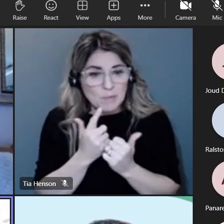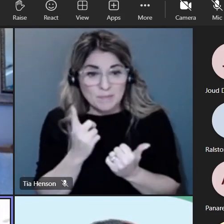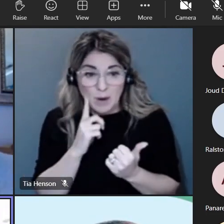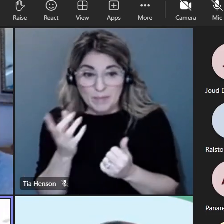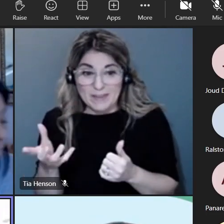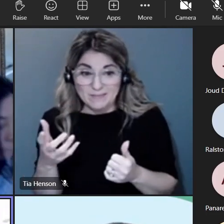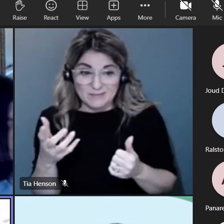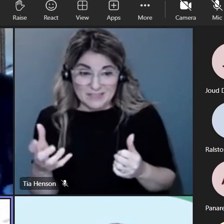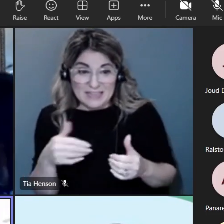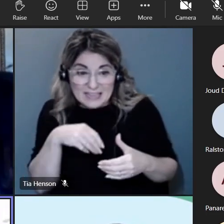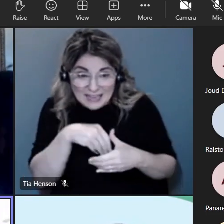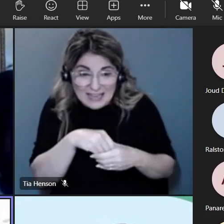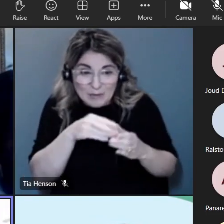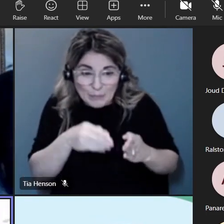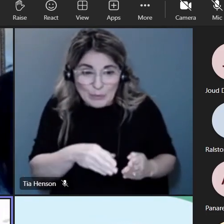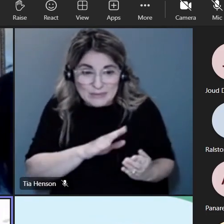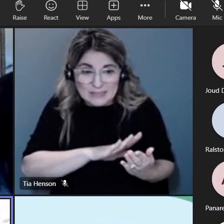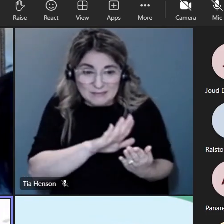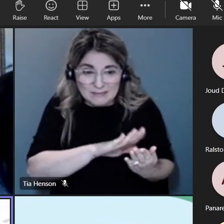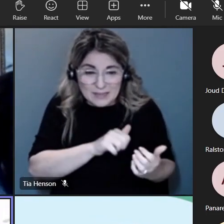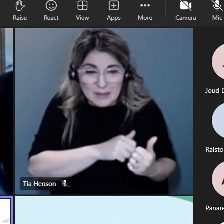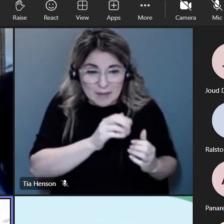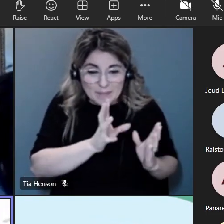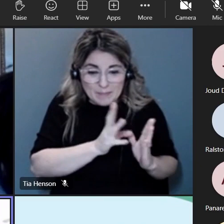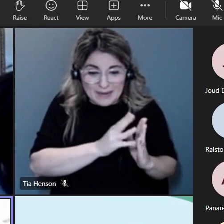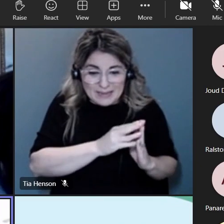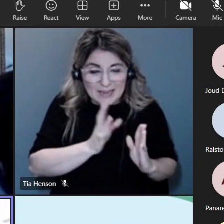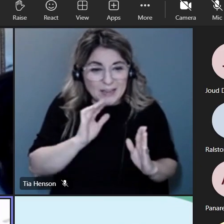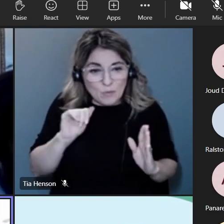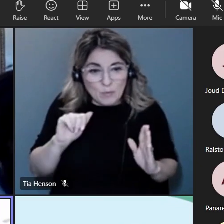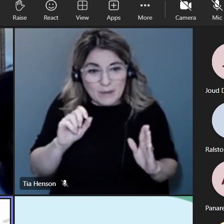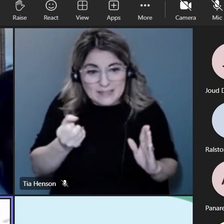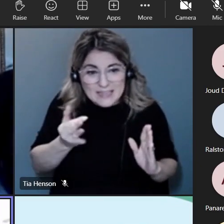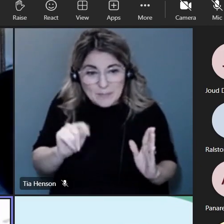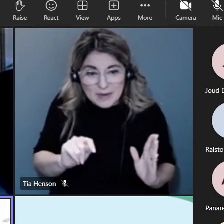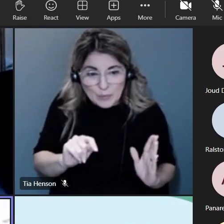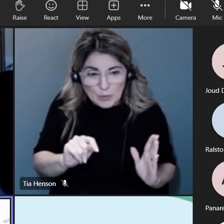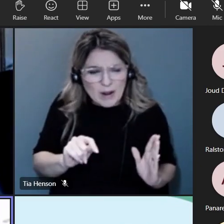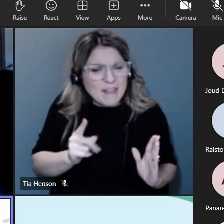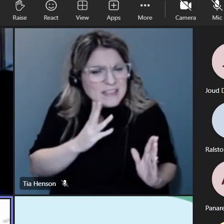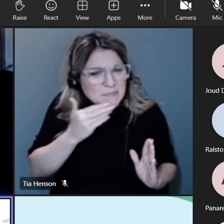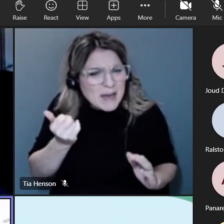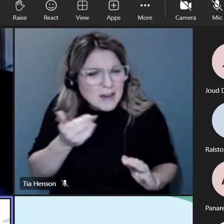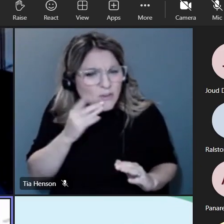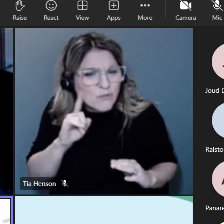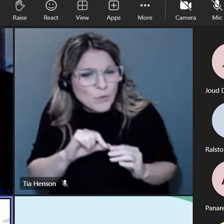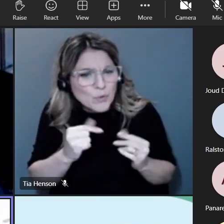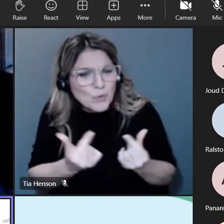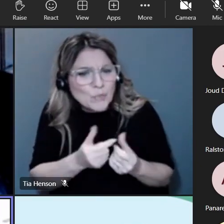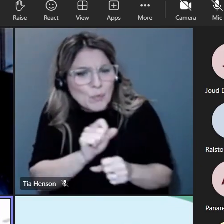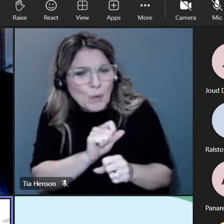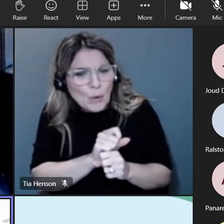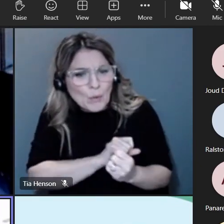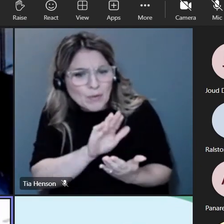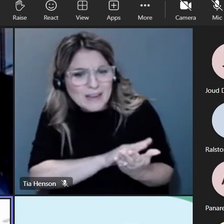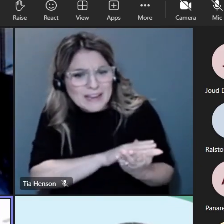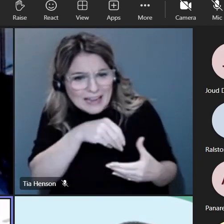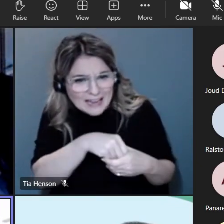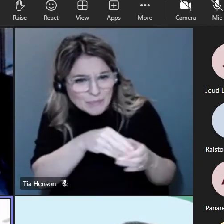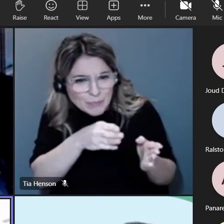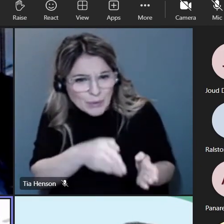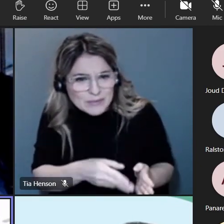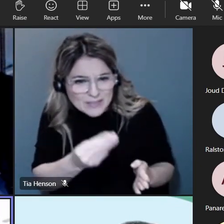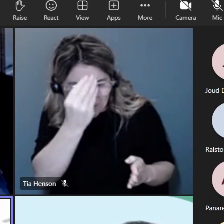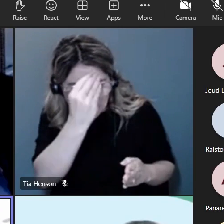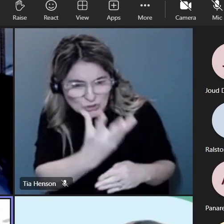first you know in-person meeting i know those tend to be a little bit um better for like group work so um just you know i guess having